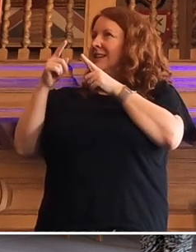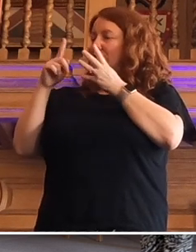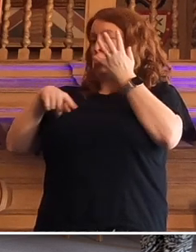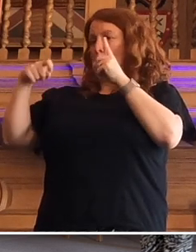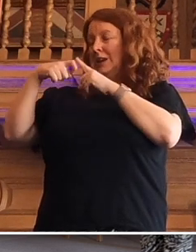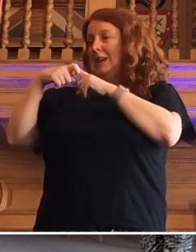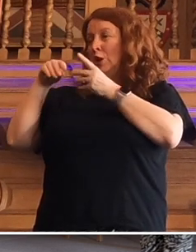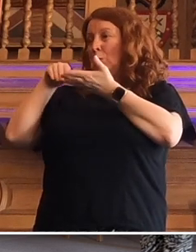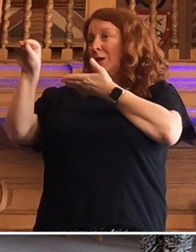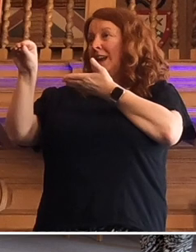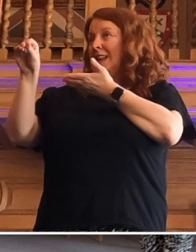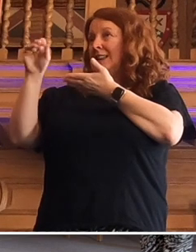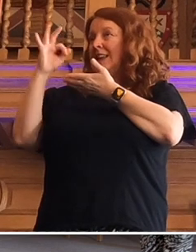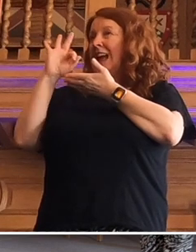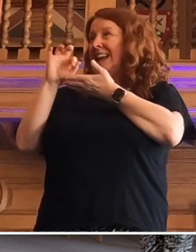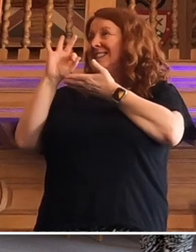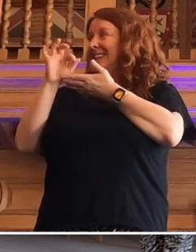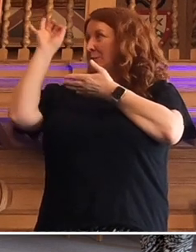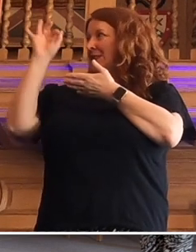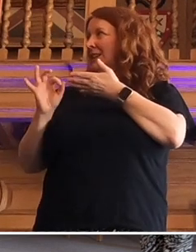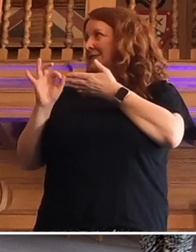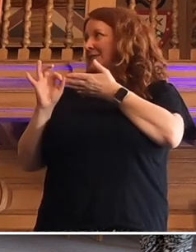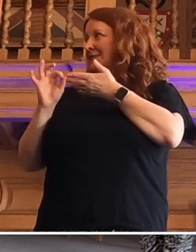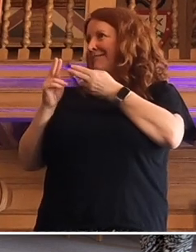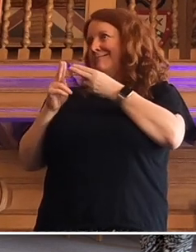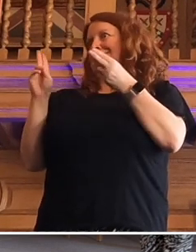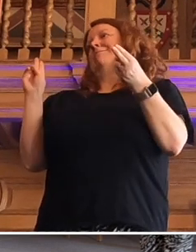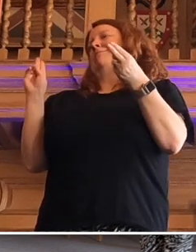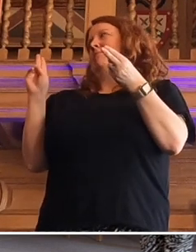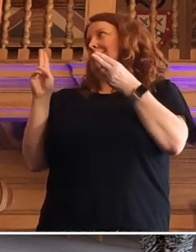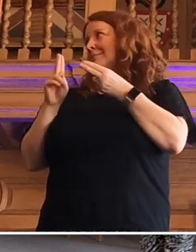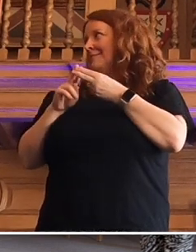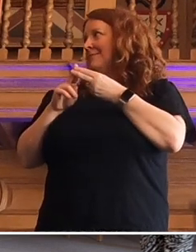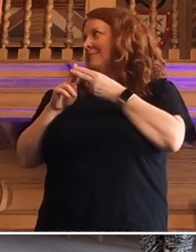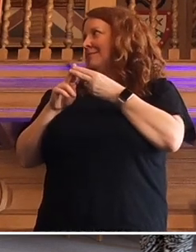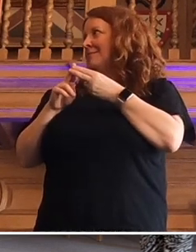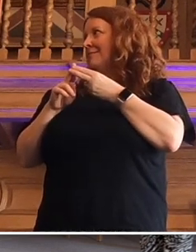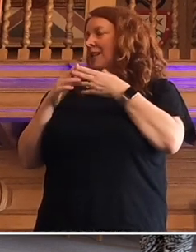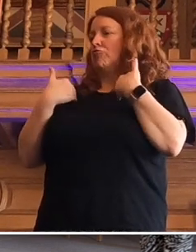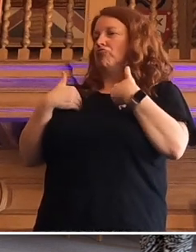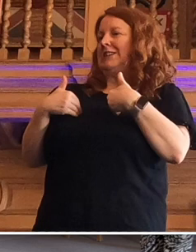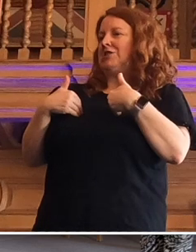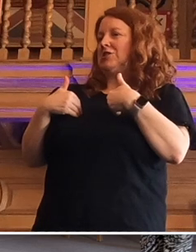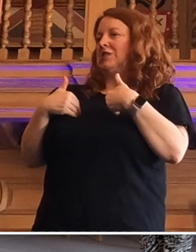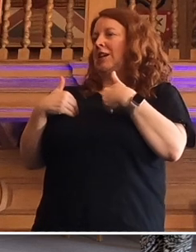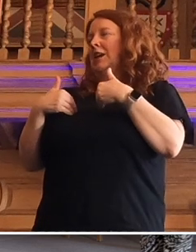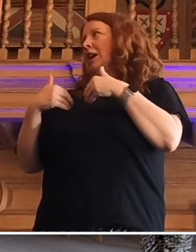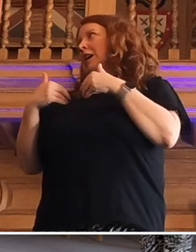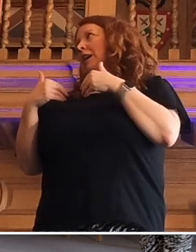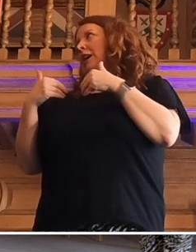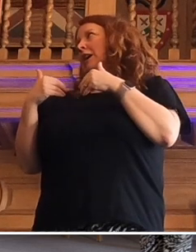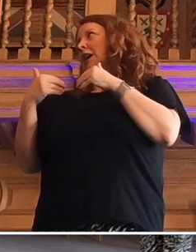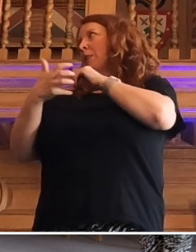UK, you spend 18%. That gap between the rich and the poor in the